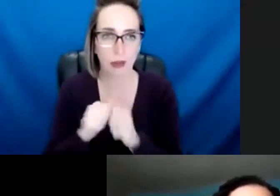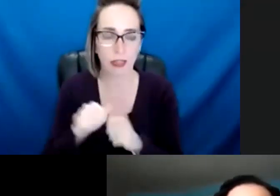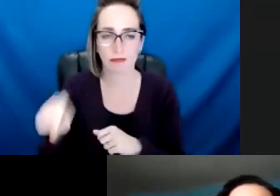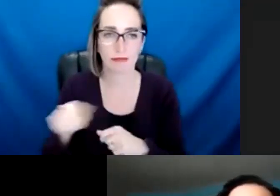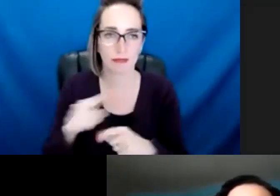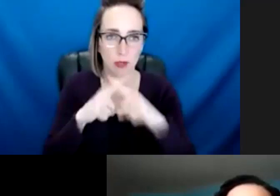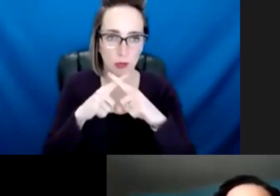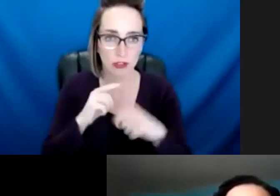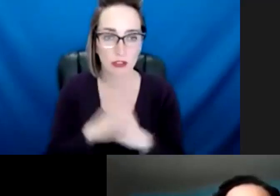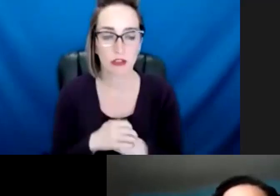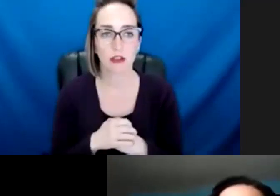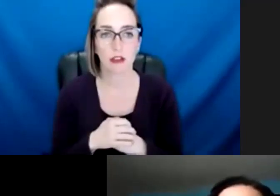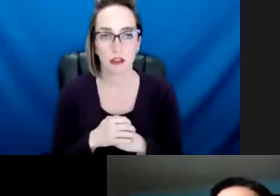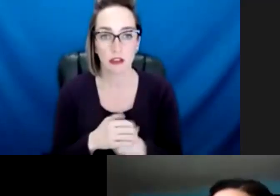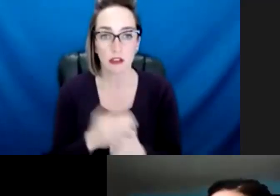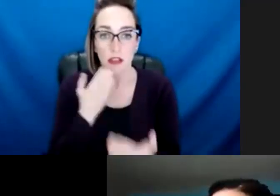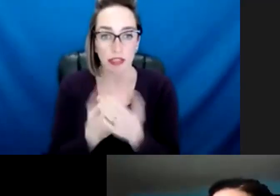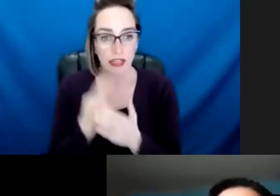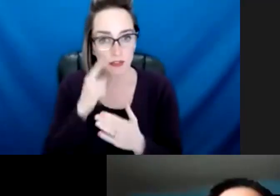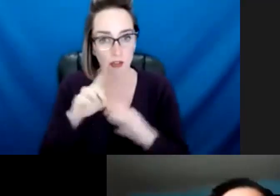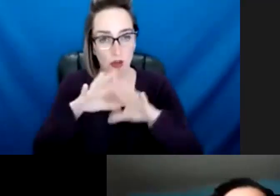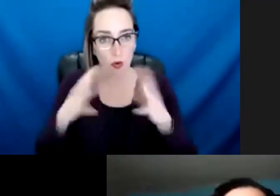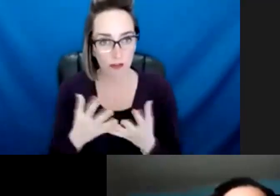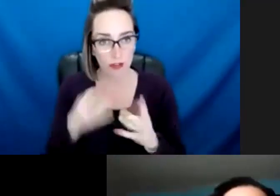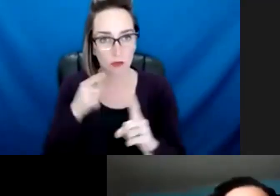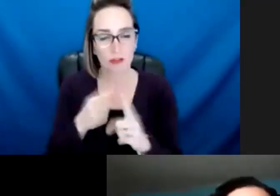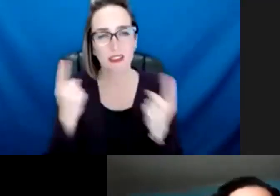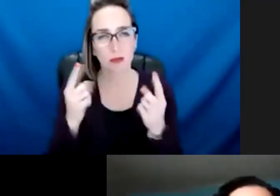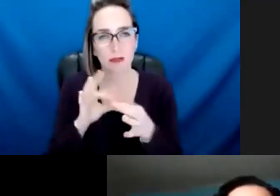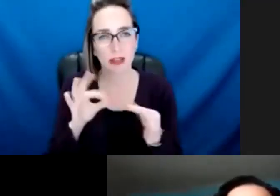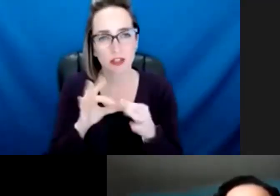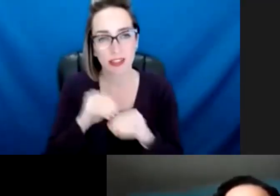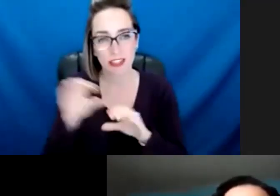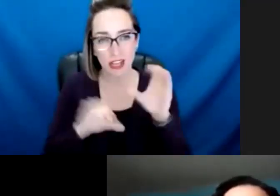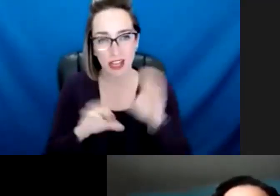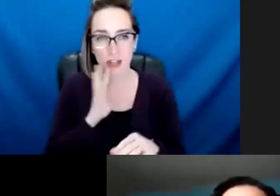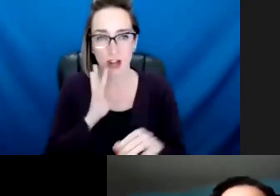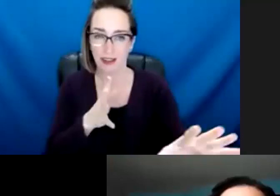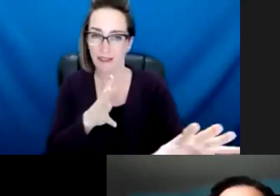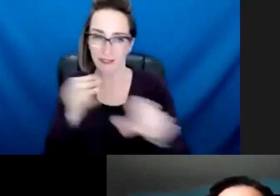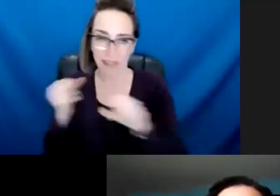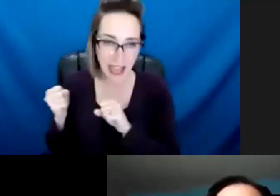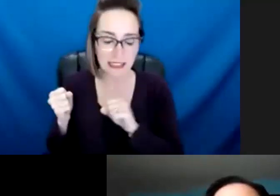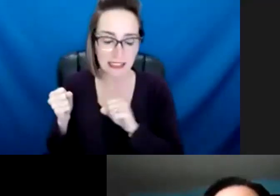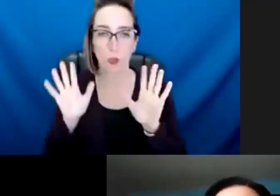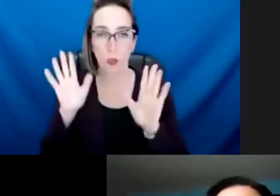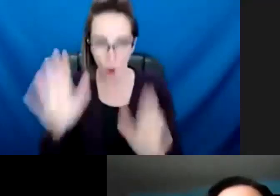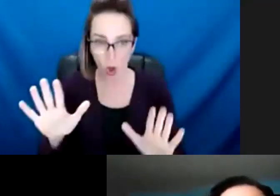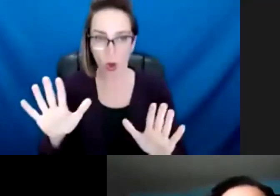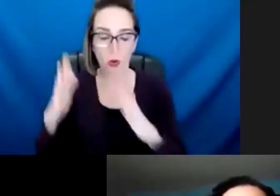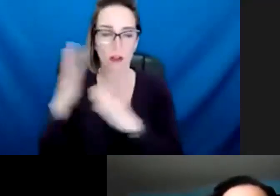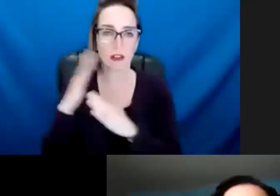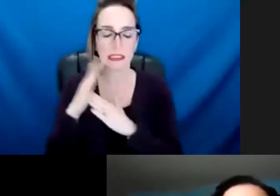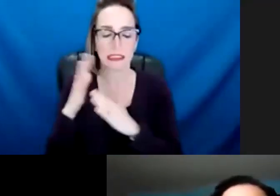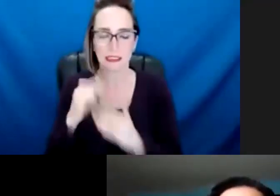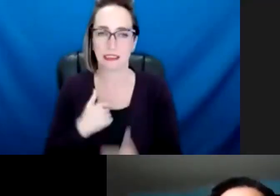We appreciate that overview. I know someone put in the chat that we were speaking a little too quickly. And I apologize for that.